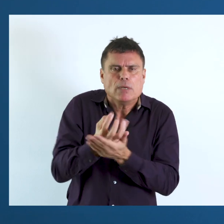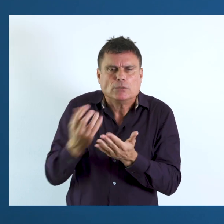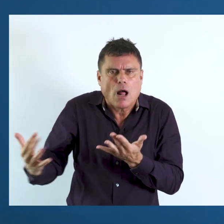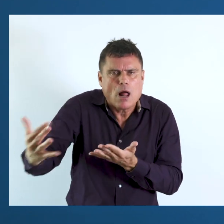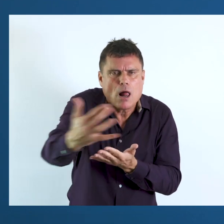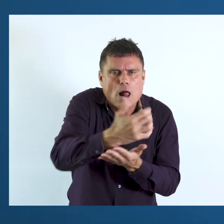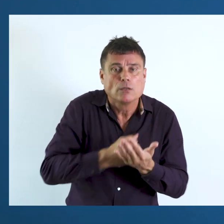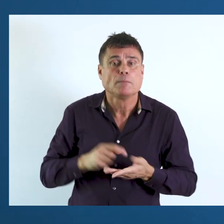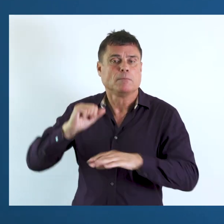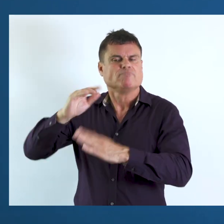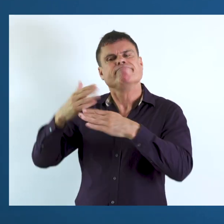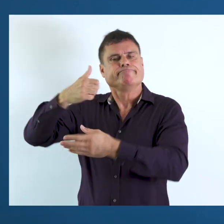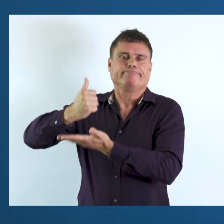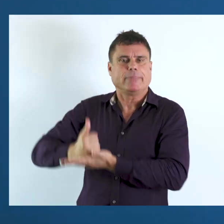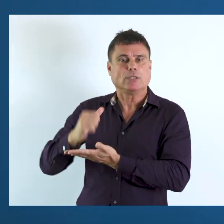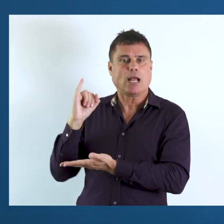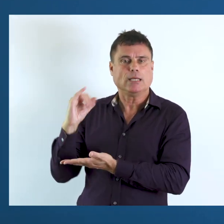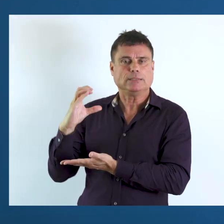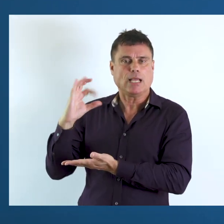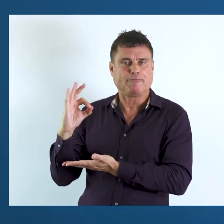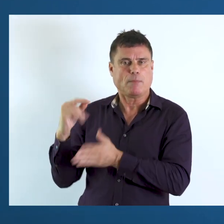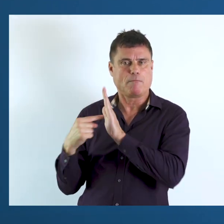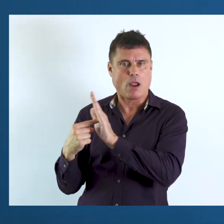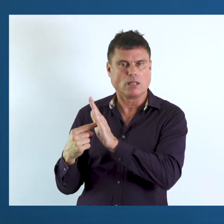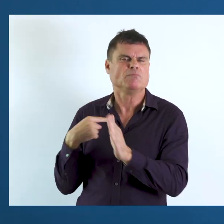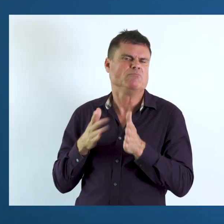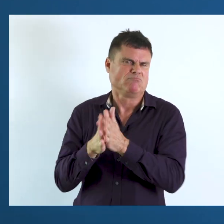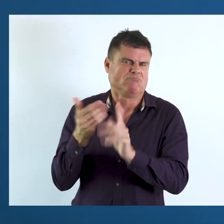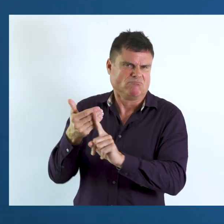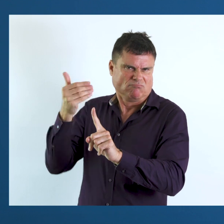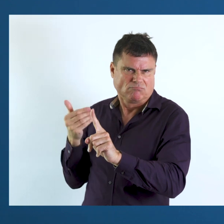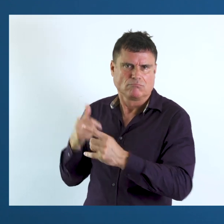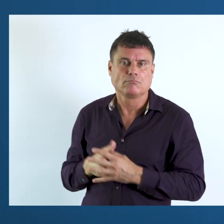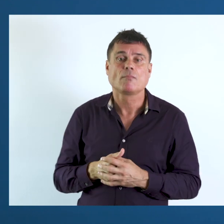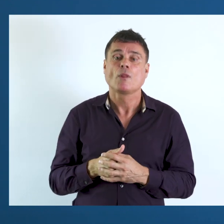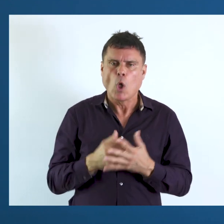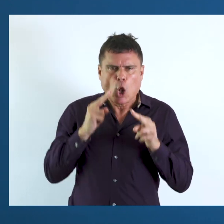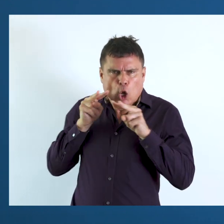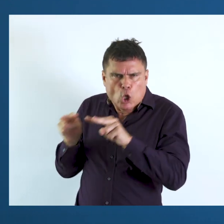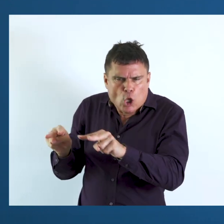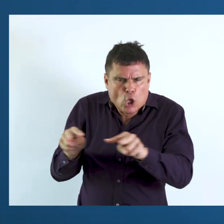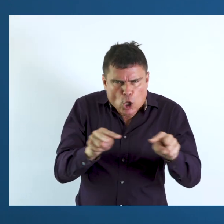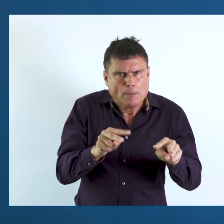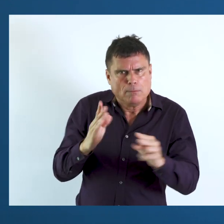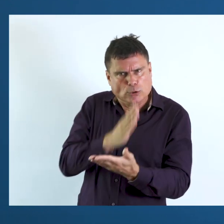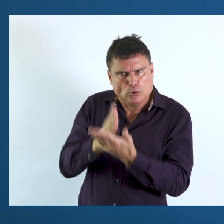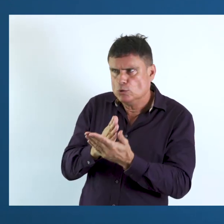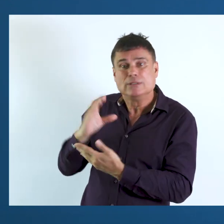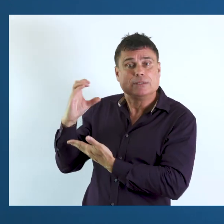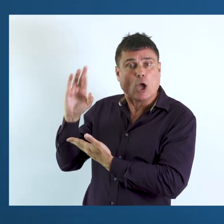comparable data based on that ICF model that I spoke of earlier. And to fulfill the monitoring